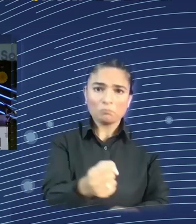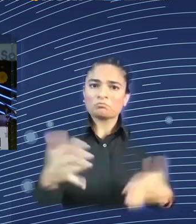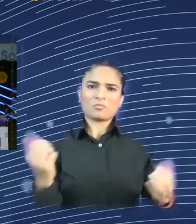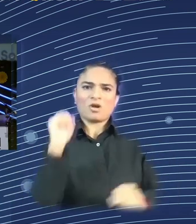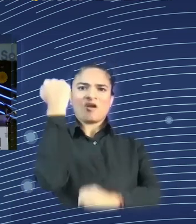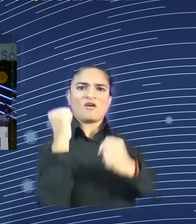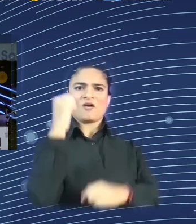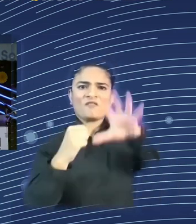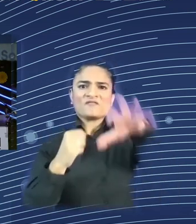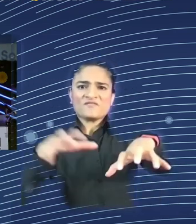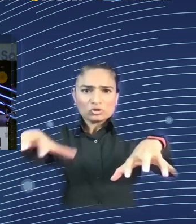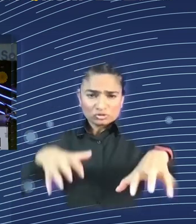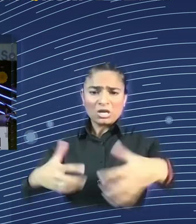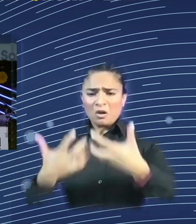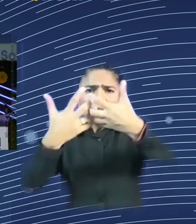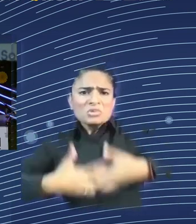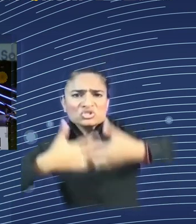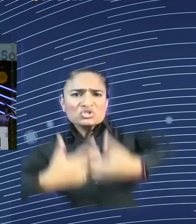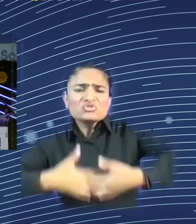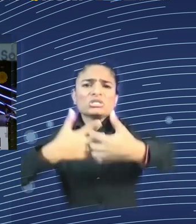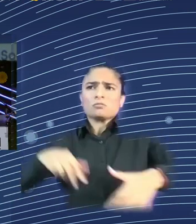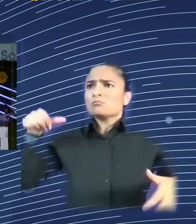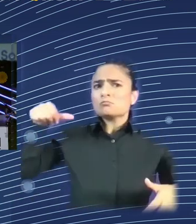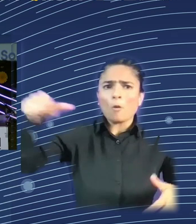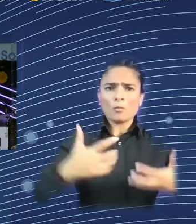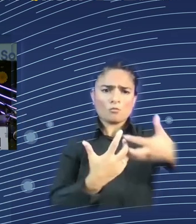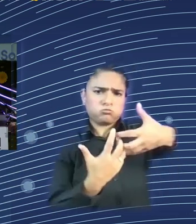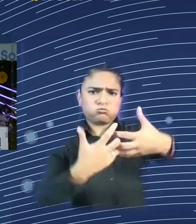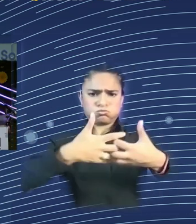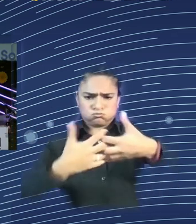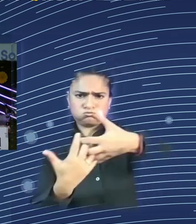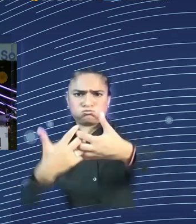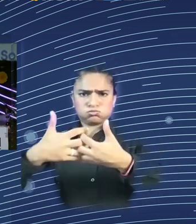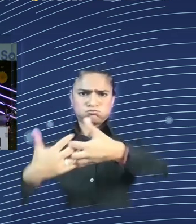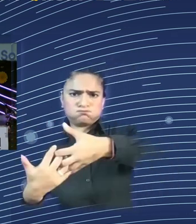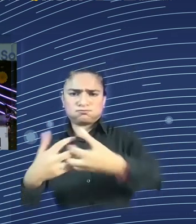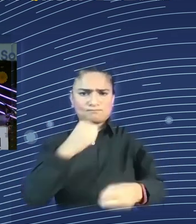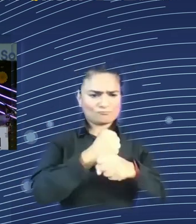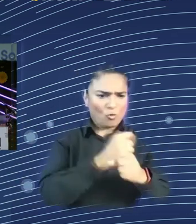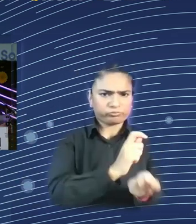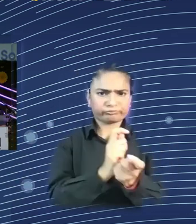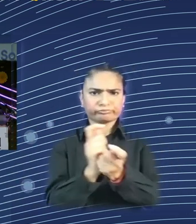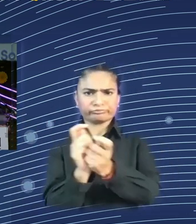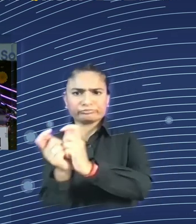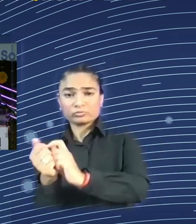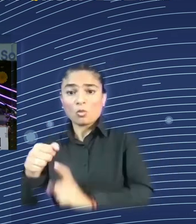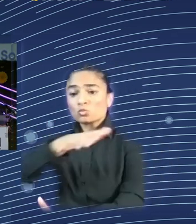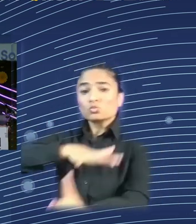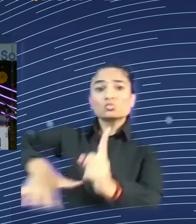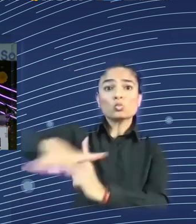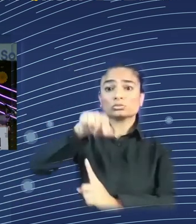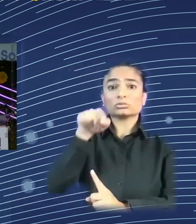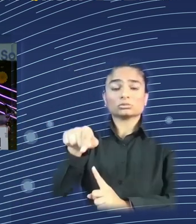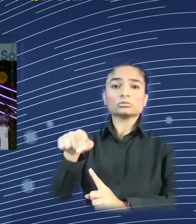And, the social transformations that that does is quite astonishing. know, it liberated women, mainly.